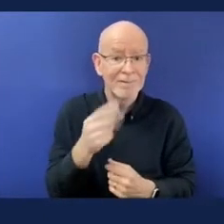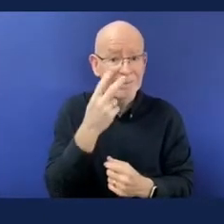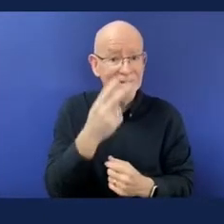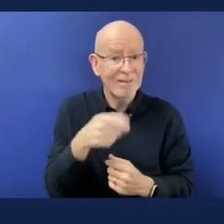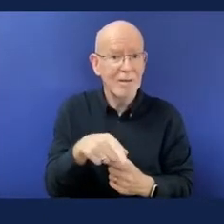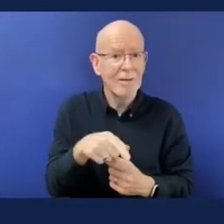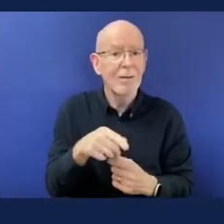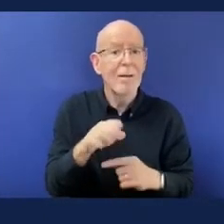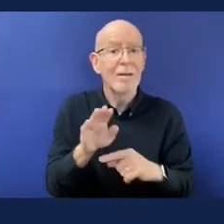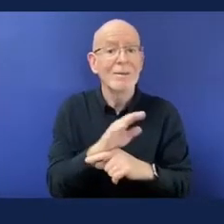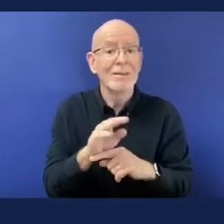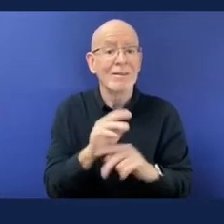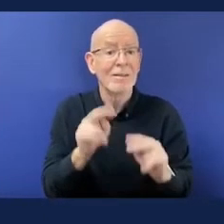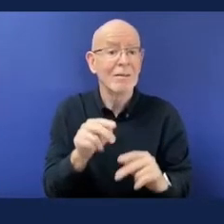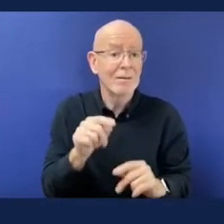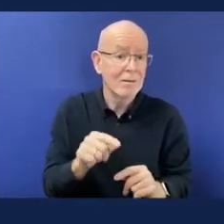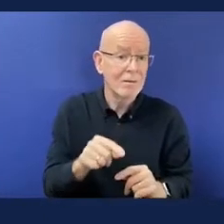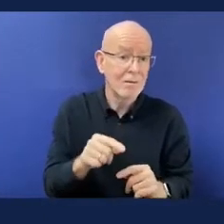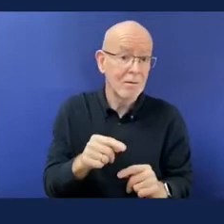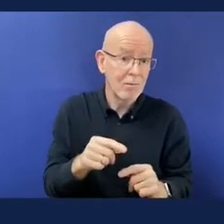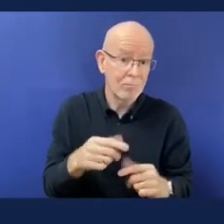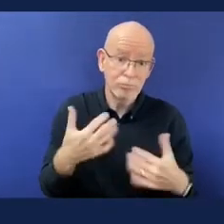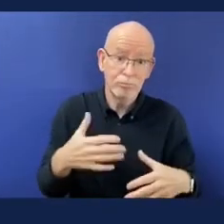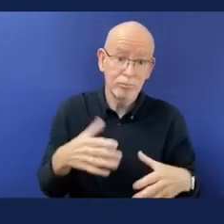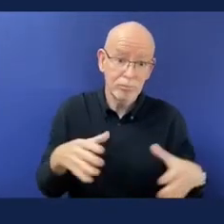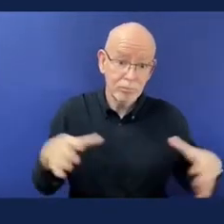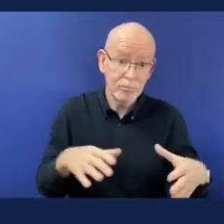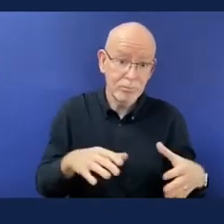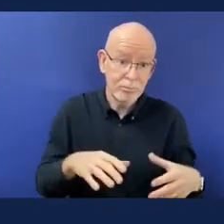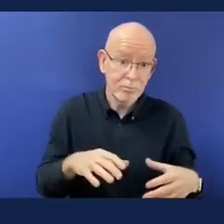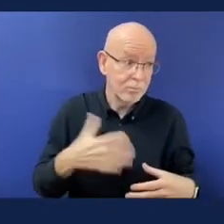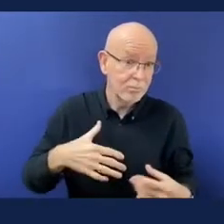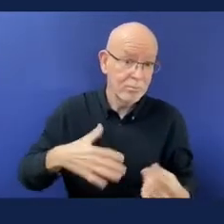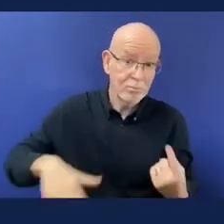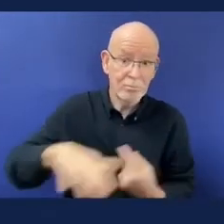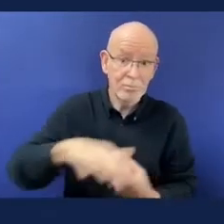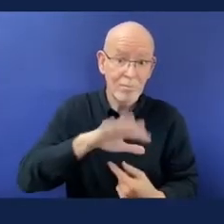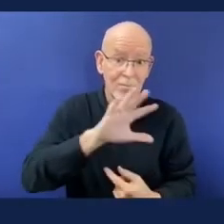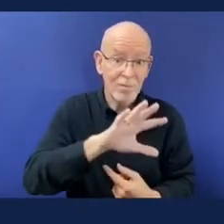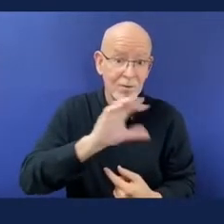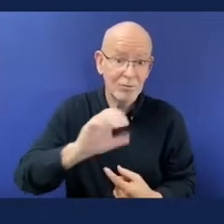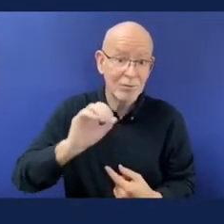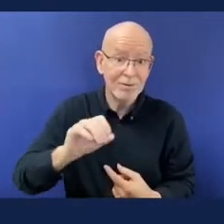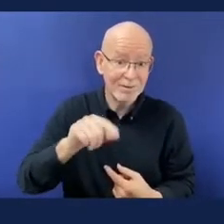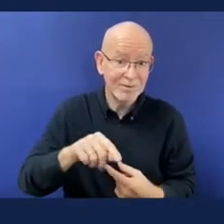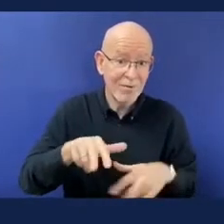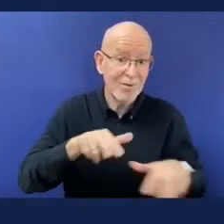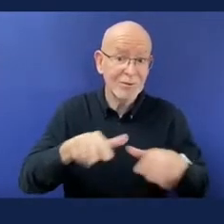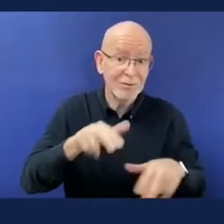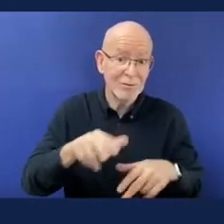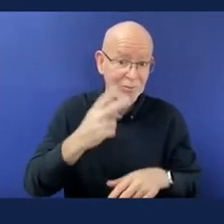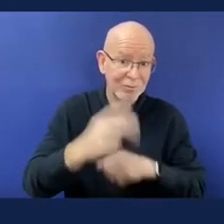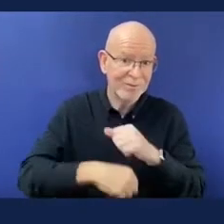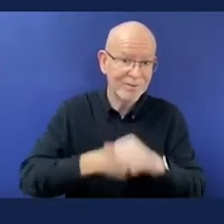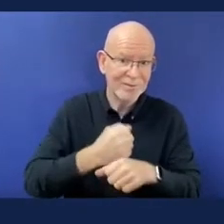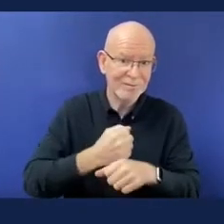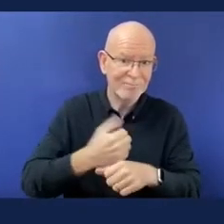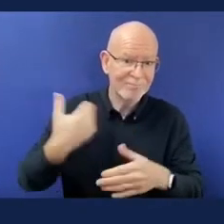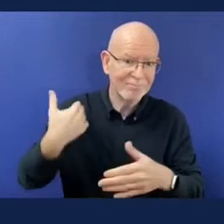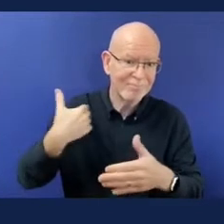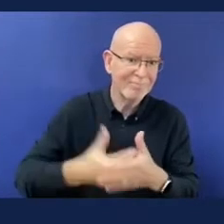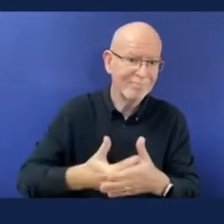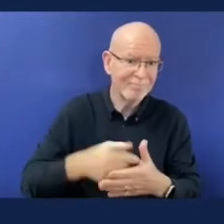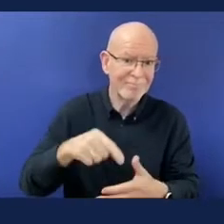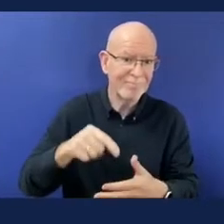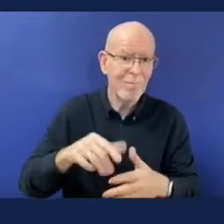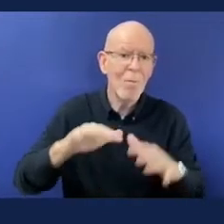and it's a human rights campaign so we turned teamed up with the team at the Office of the High Commissioner for Human Rights,